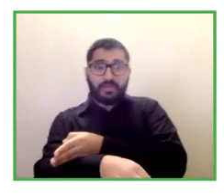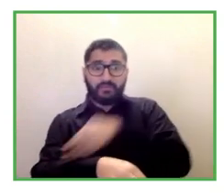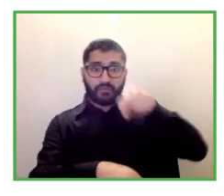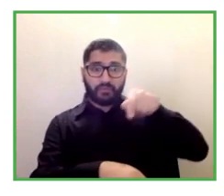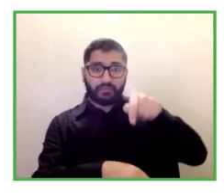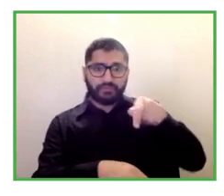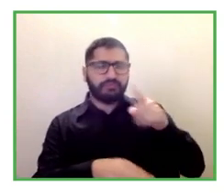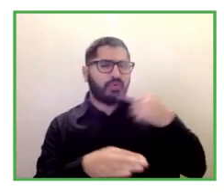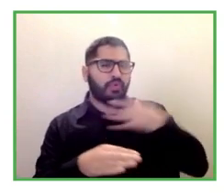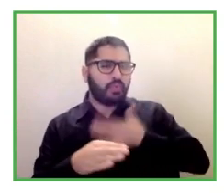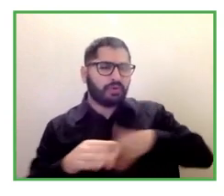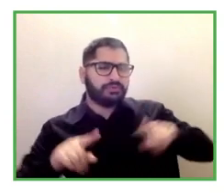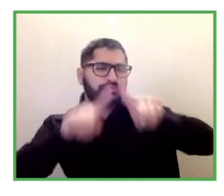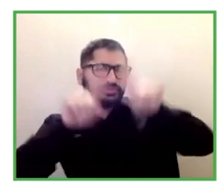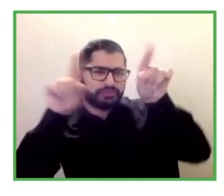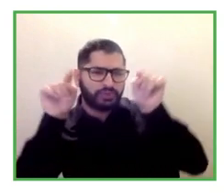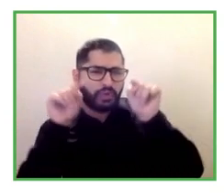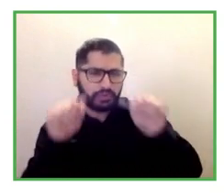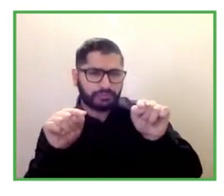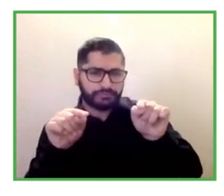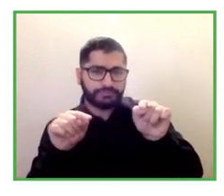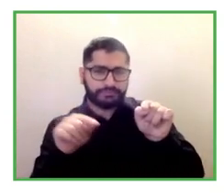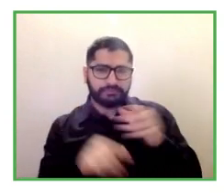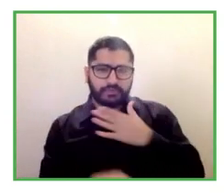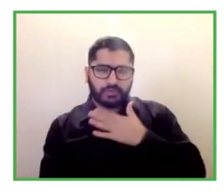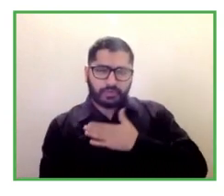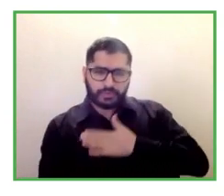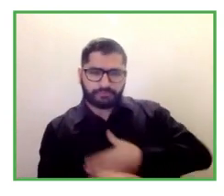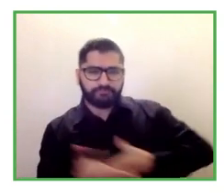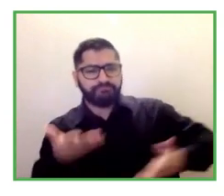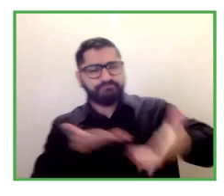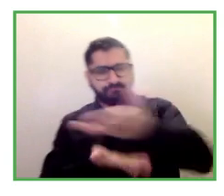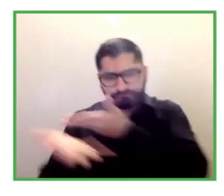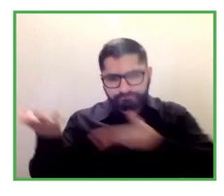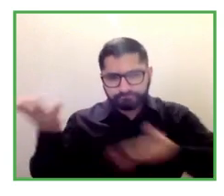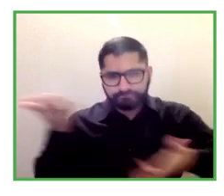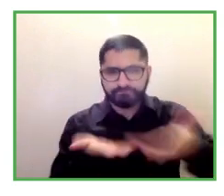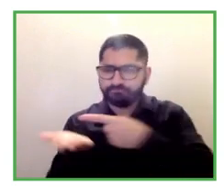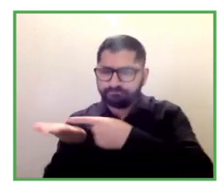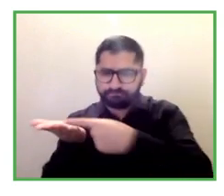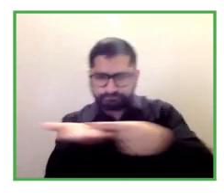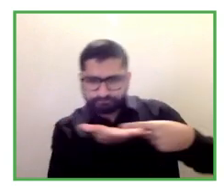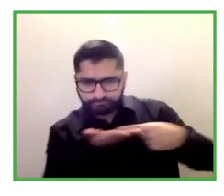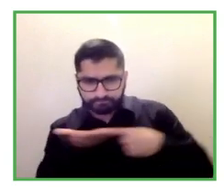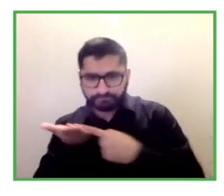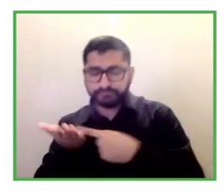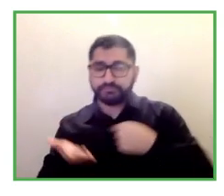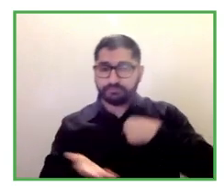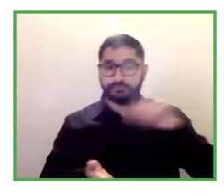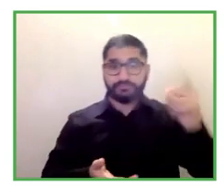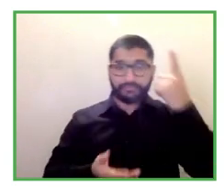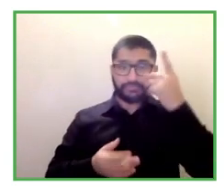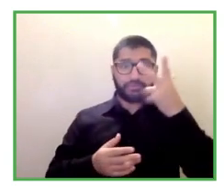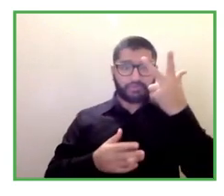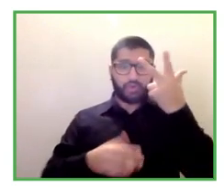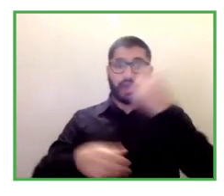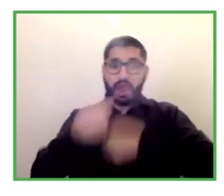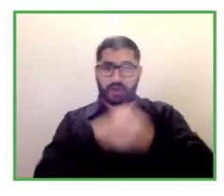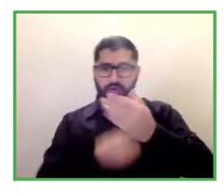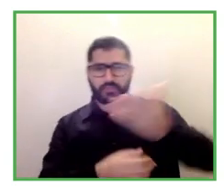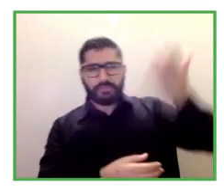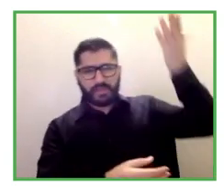i came with awe looking and listening to everybody that spoke from you know all over the world